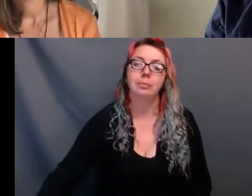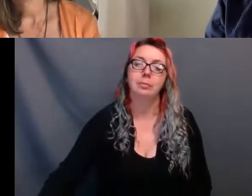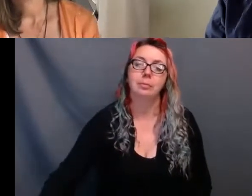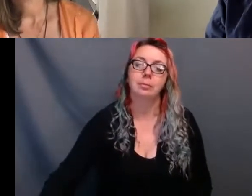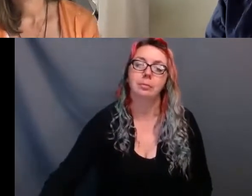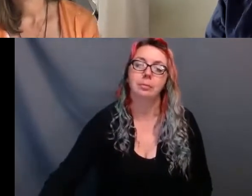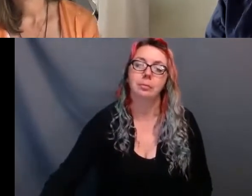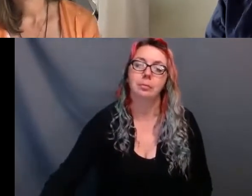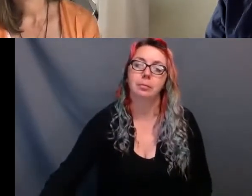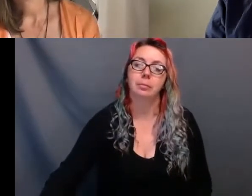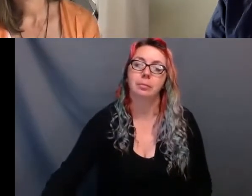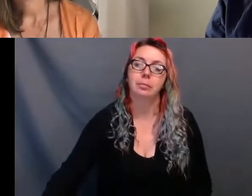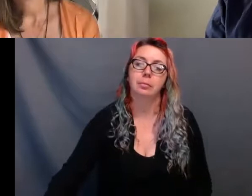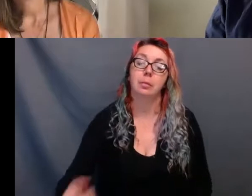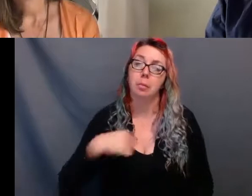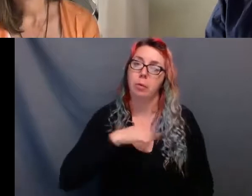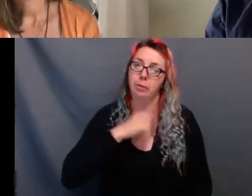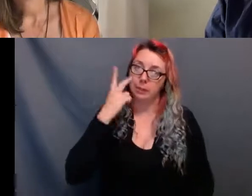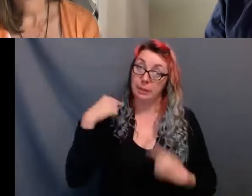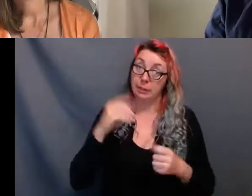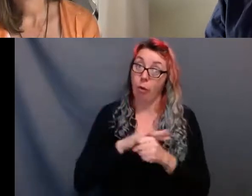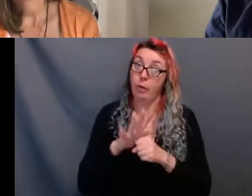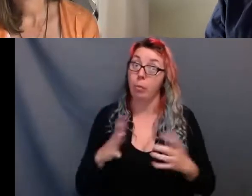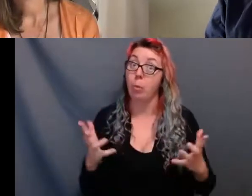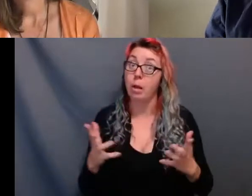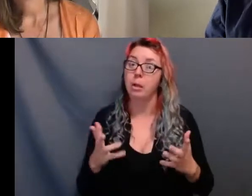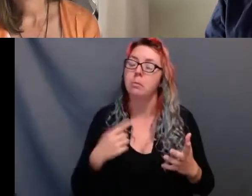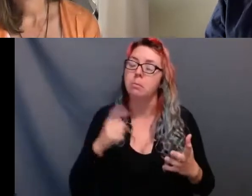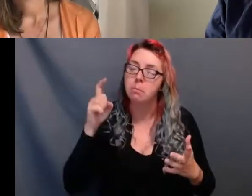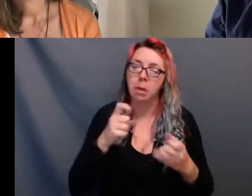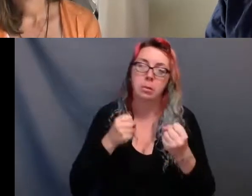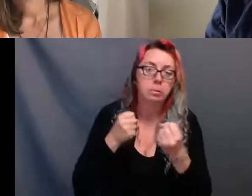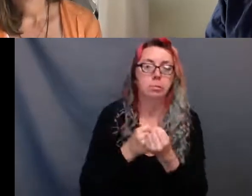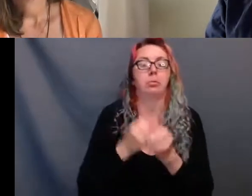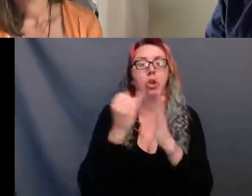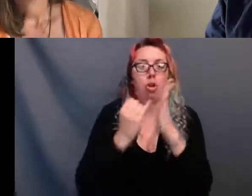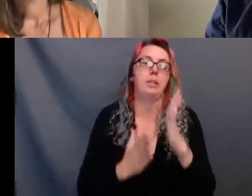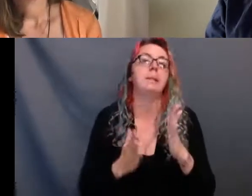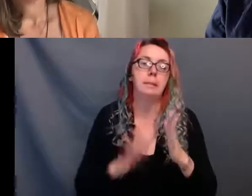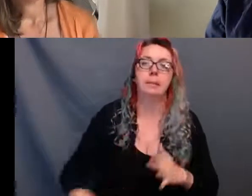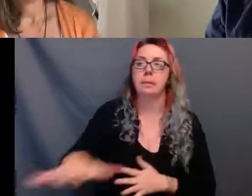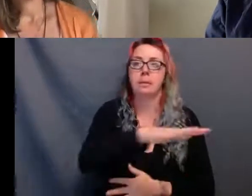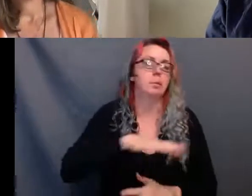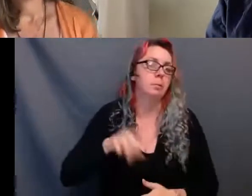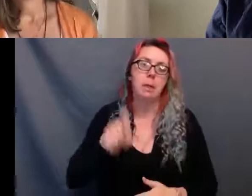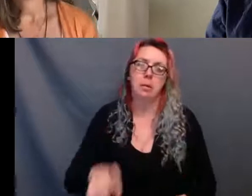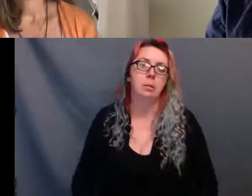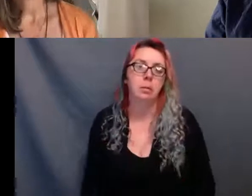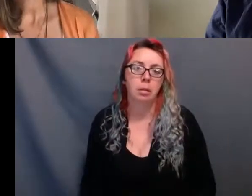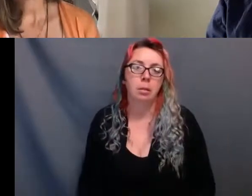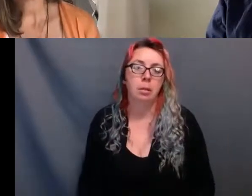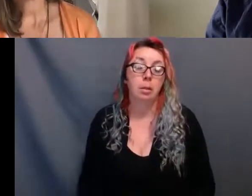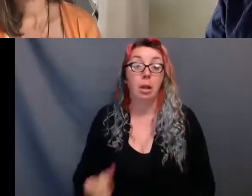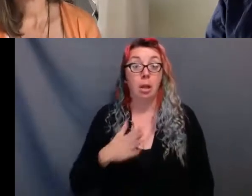artists as a working class. My job at the National Arts Centre during this time has really been about getting as many resources to as